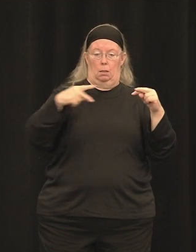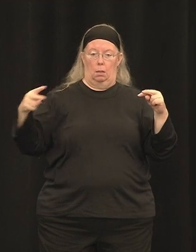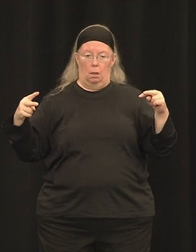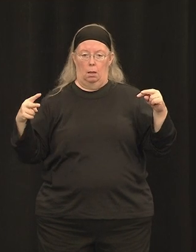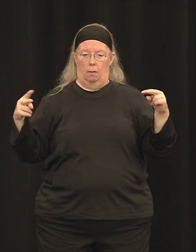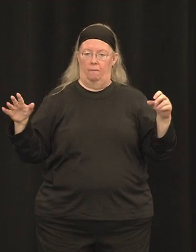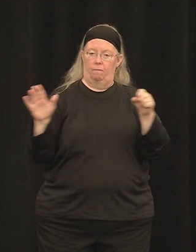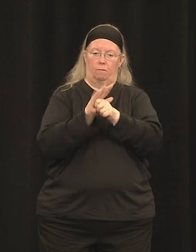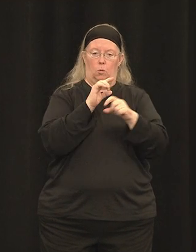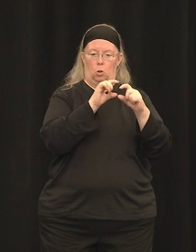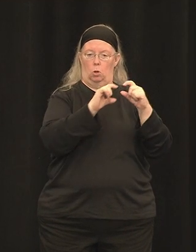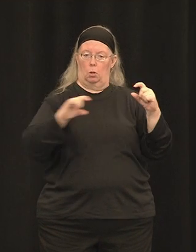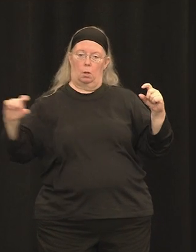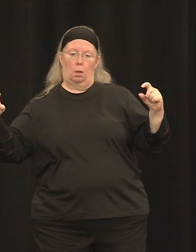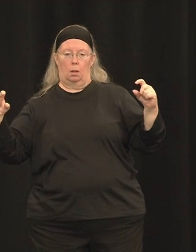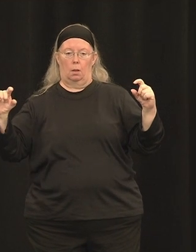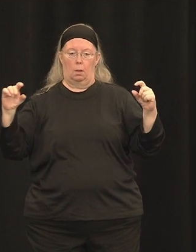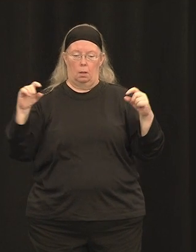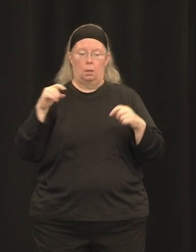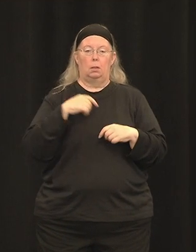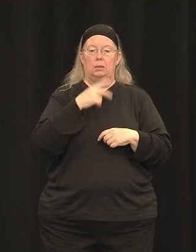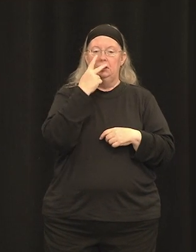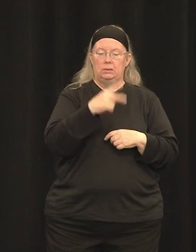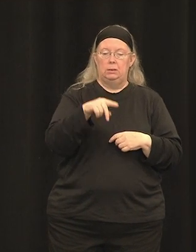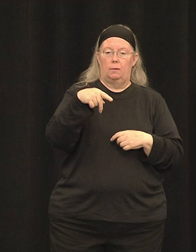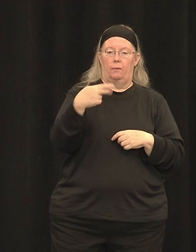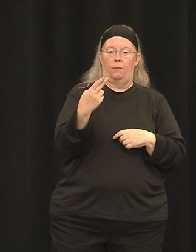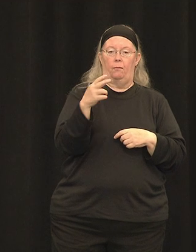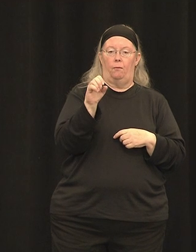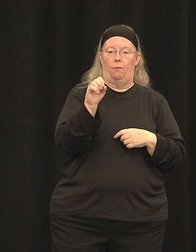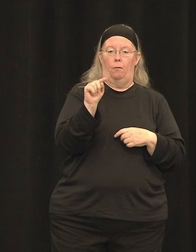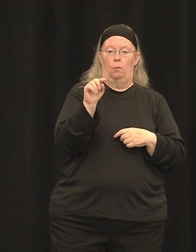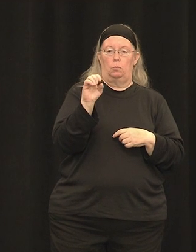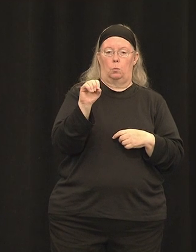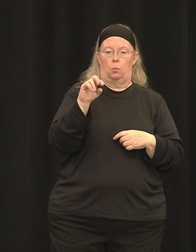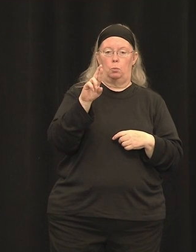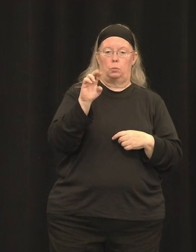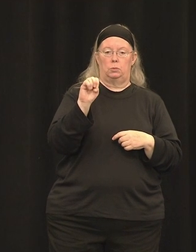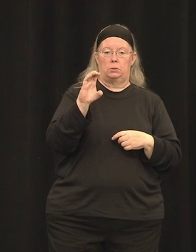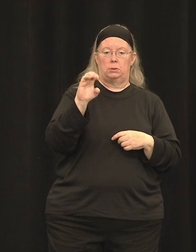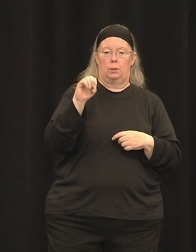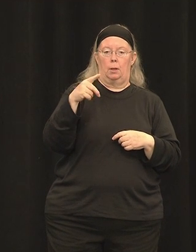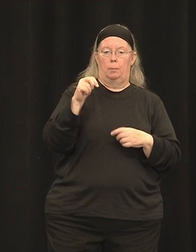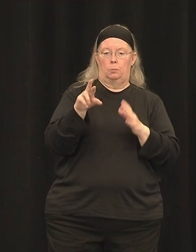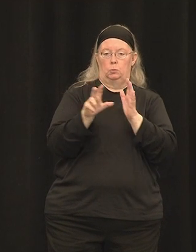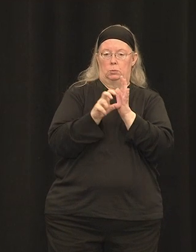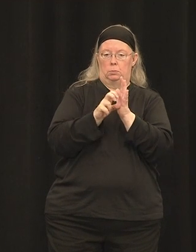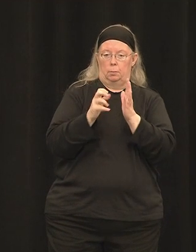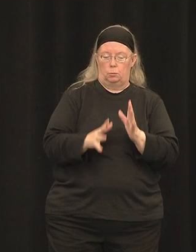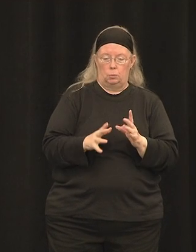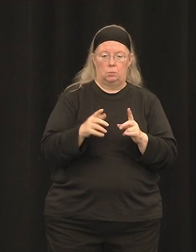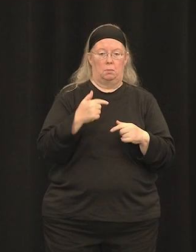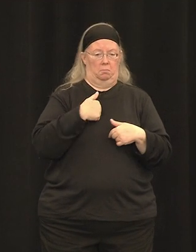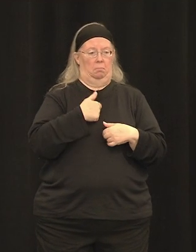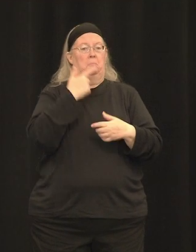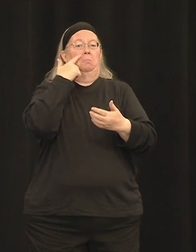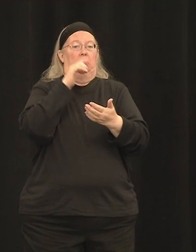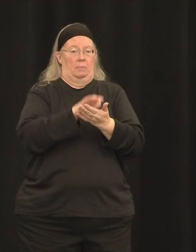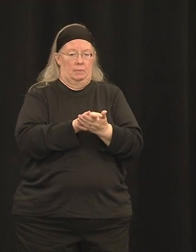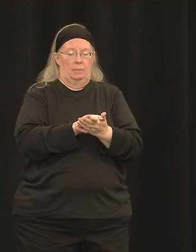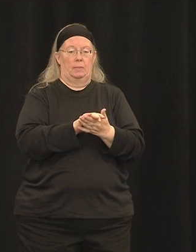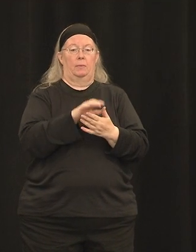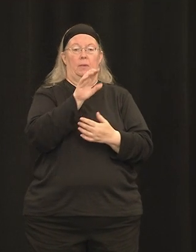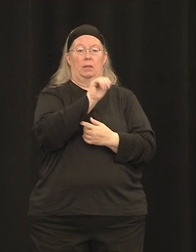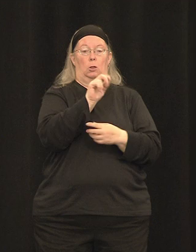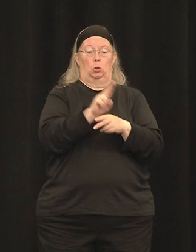the site of its proposed function. And we believe strongly that these dual AAV vectors show promise for the treatment of retinitis pigmentosa